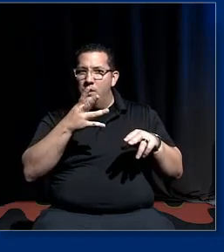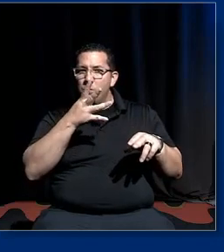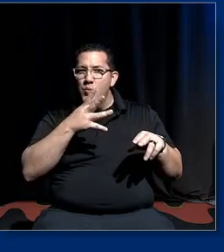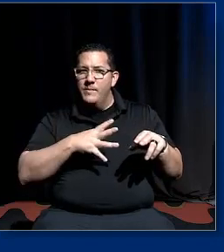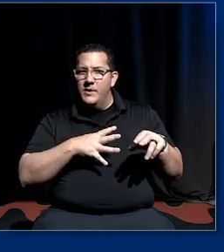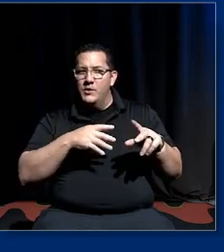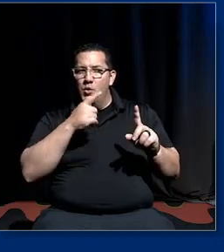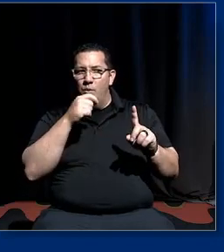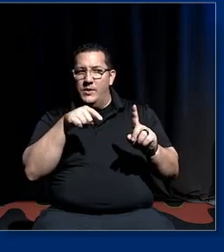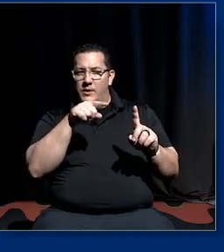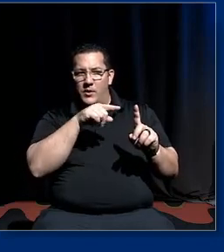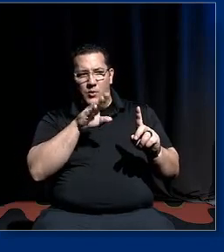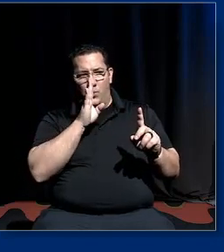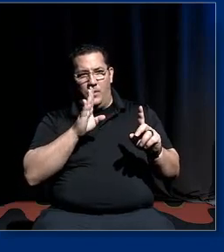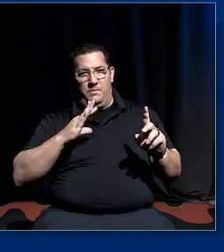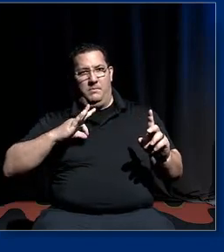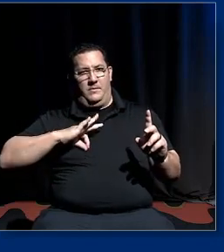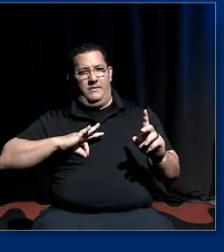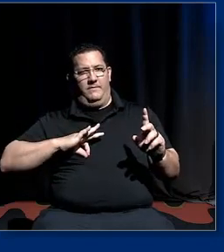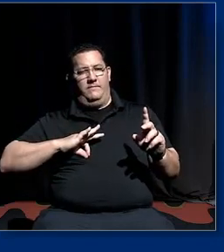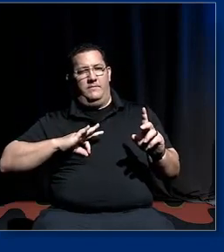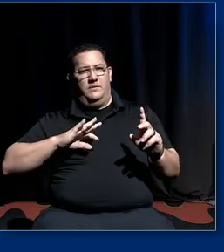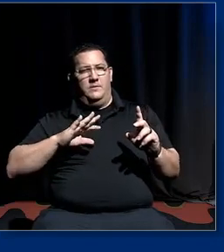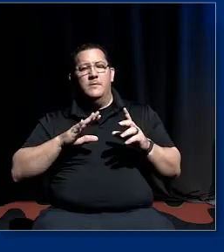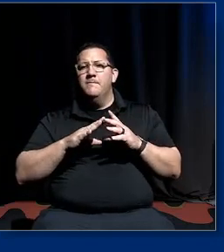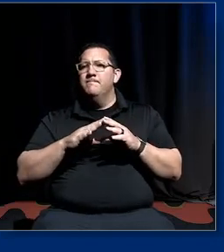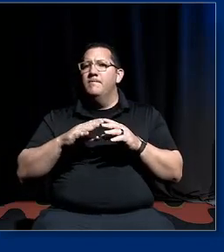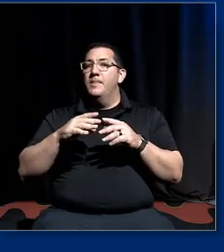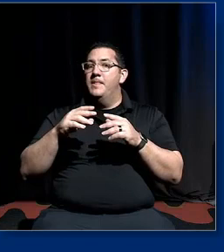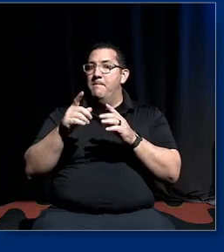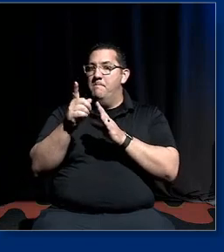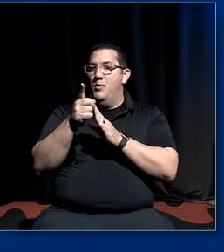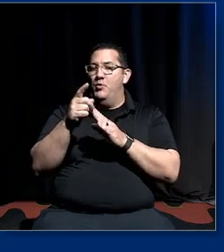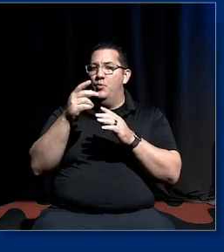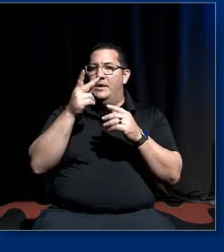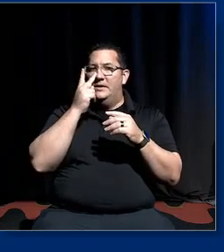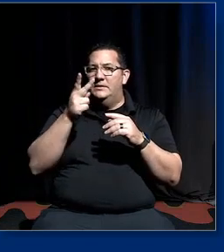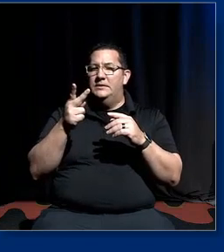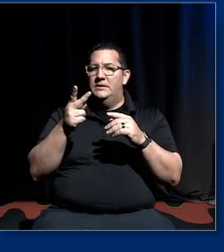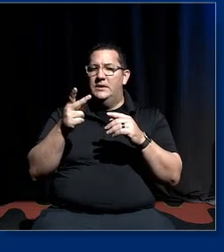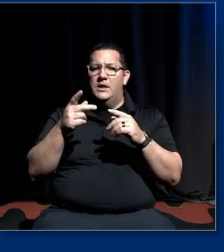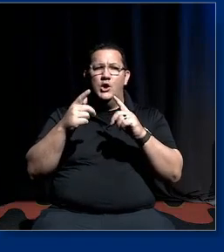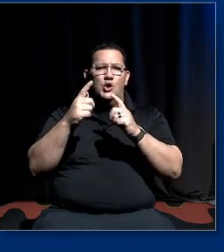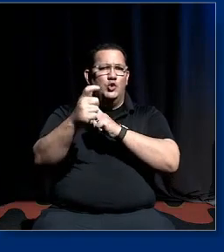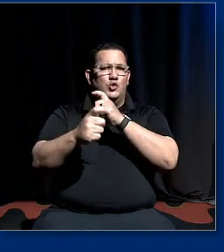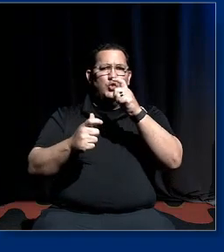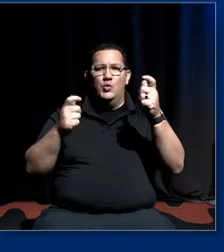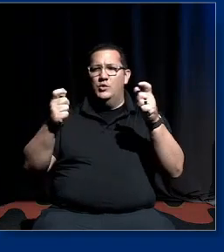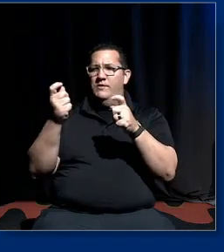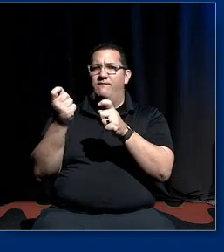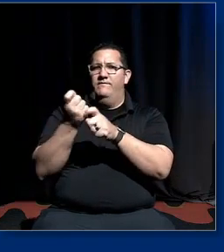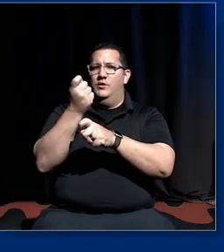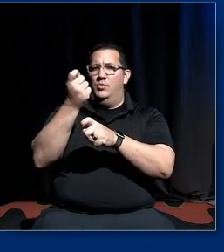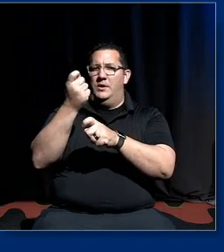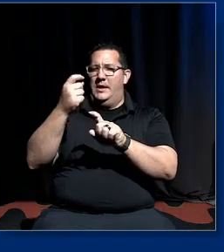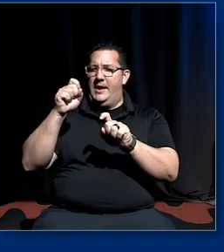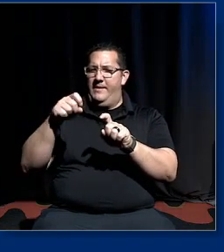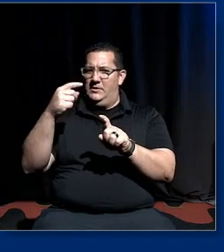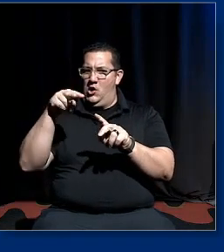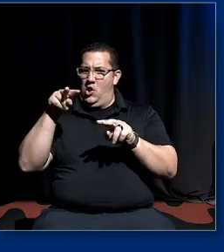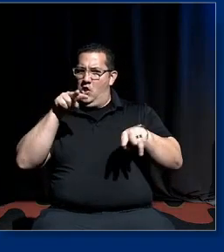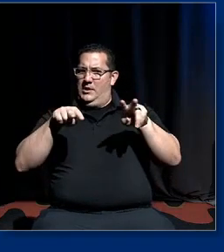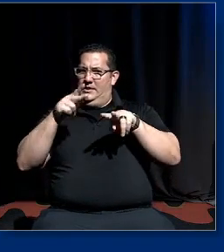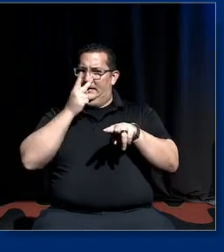you get even a huge landmark reform the moment you you've won that victory you you have to look at how is that victory